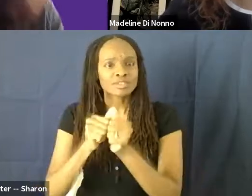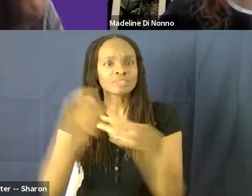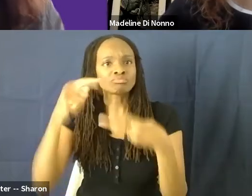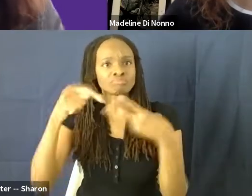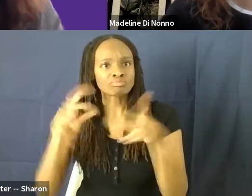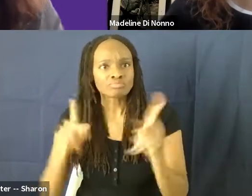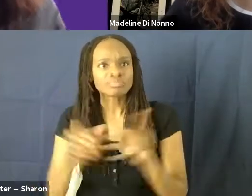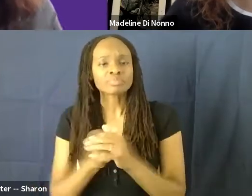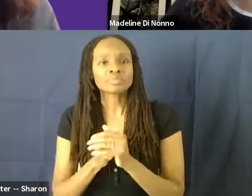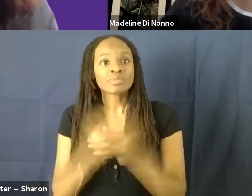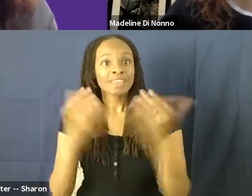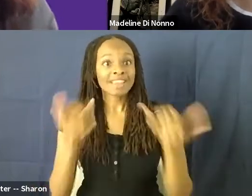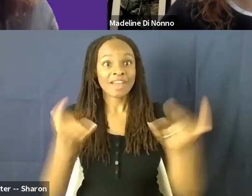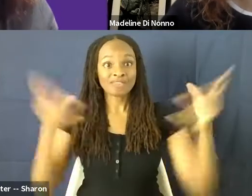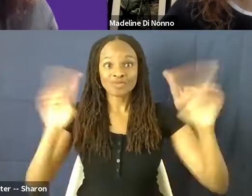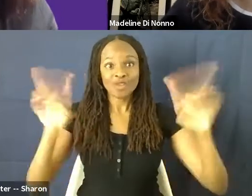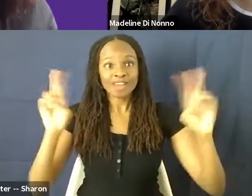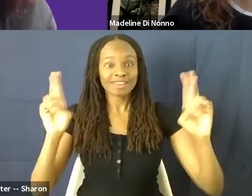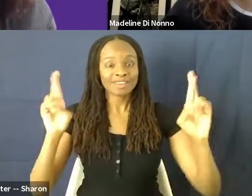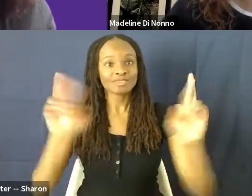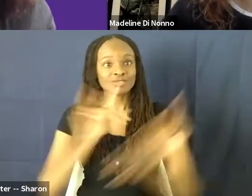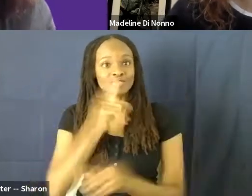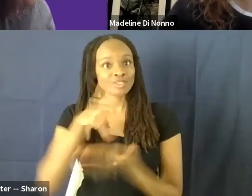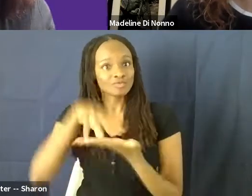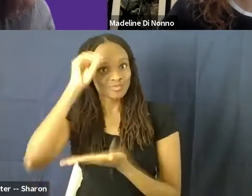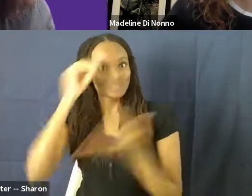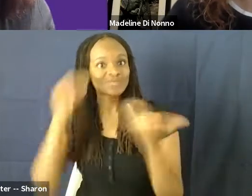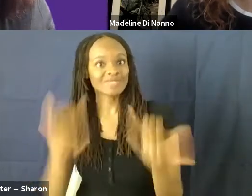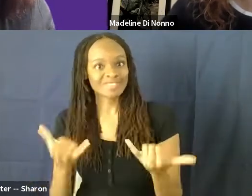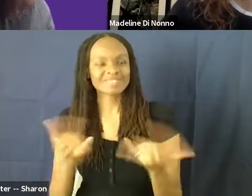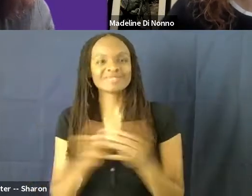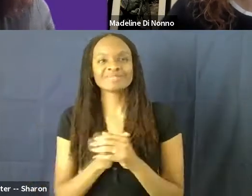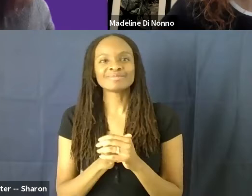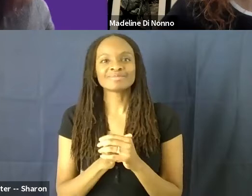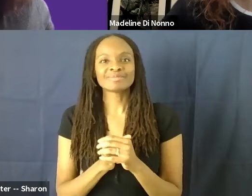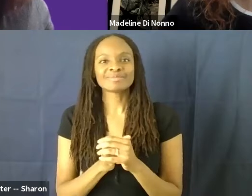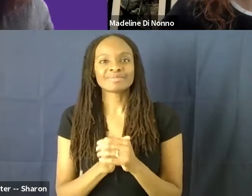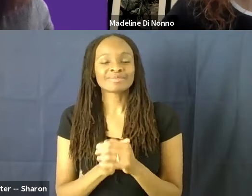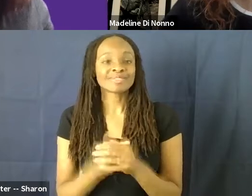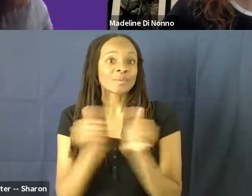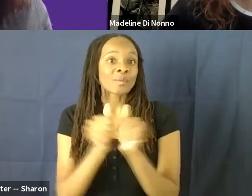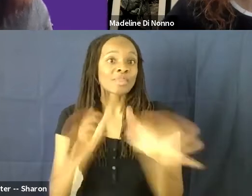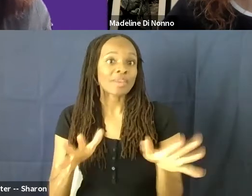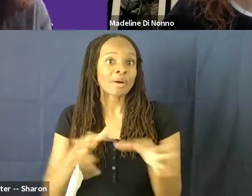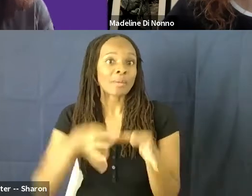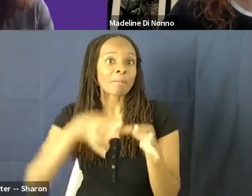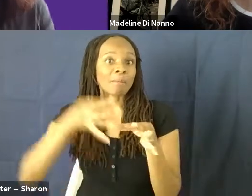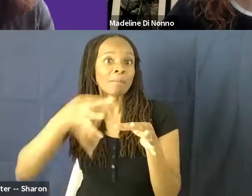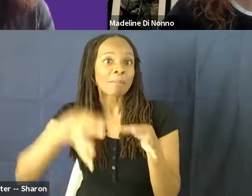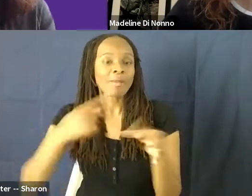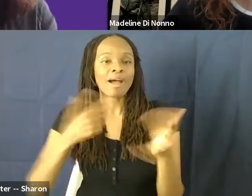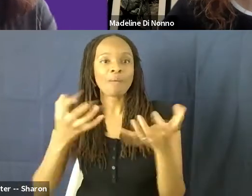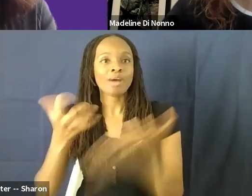Now let's get ready to have some knowledge dropped, and with not another further word from me, I'd like to turn it over